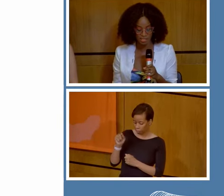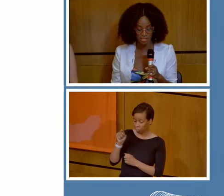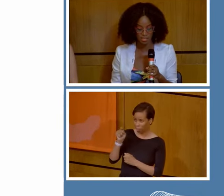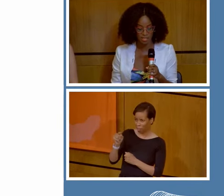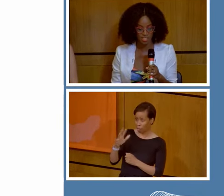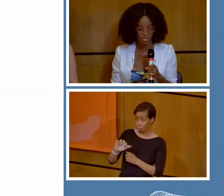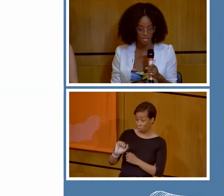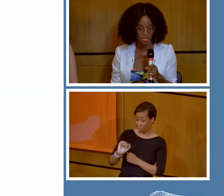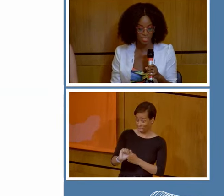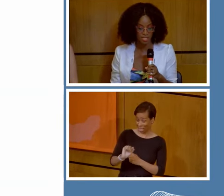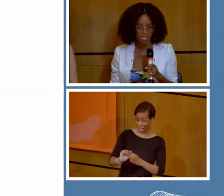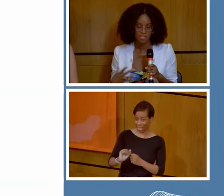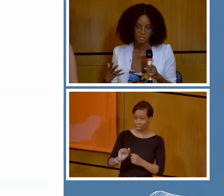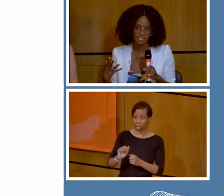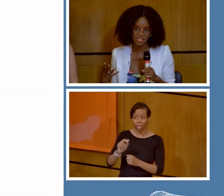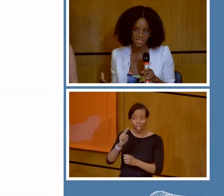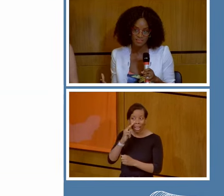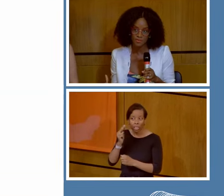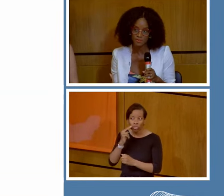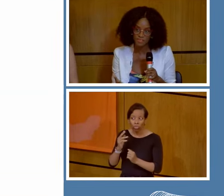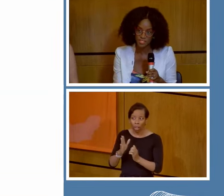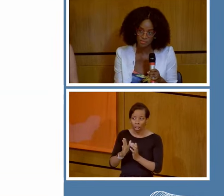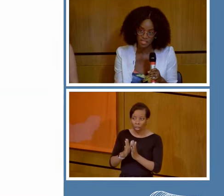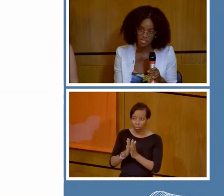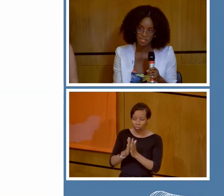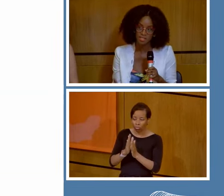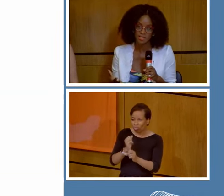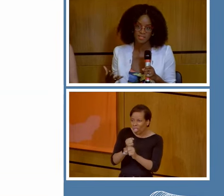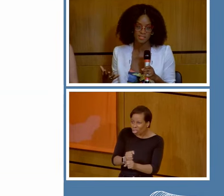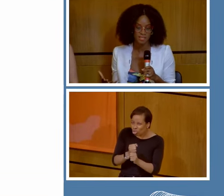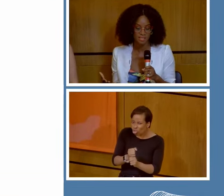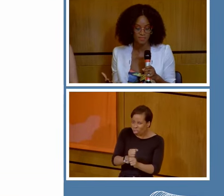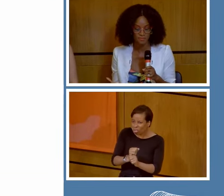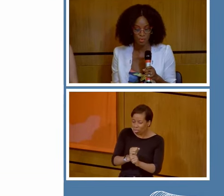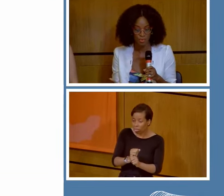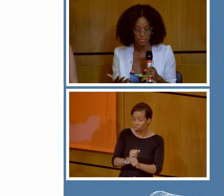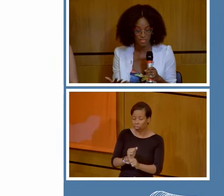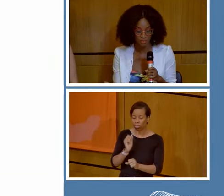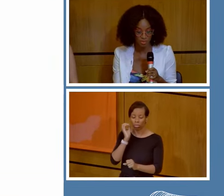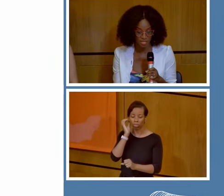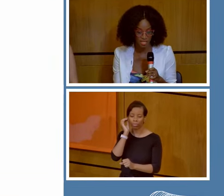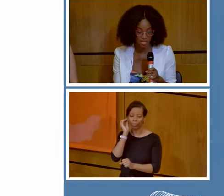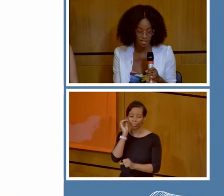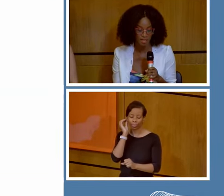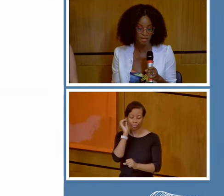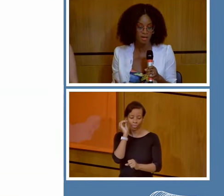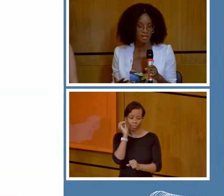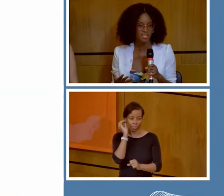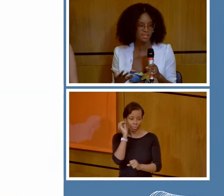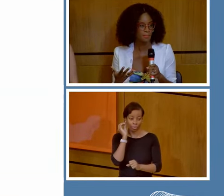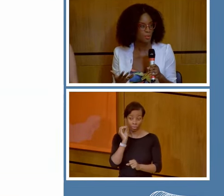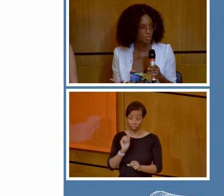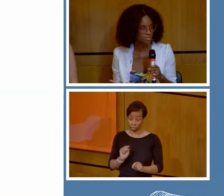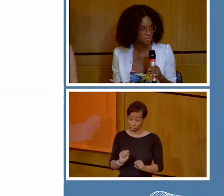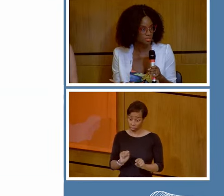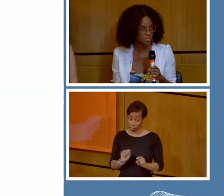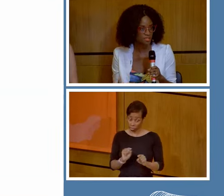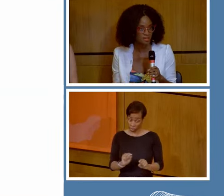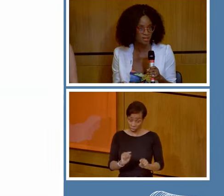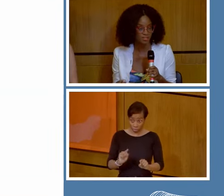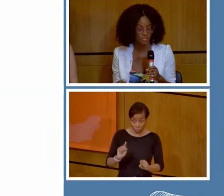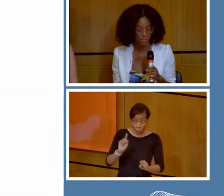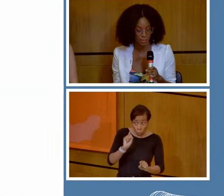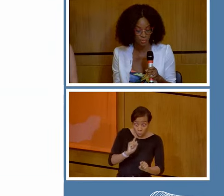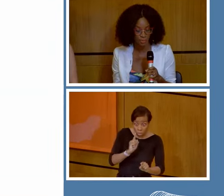in Nigeria. So, the sea for the fishermen, the sea for these women here, is important